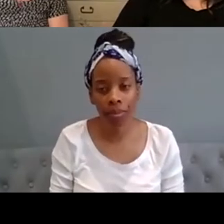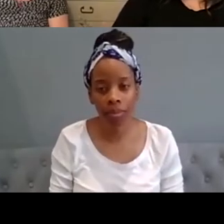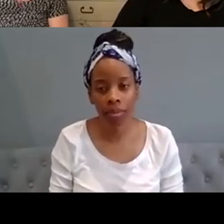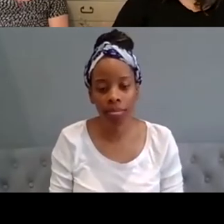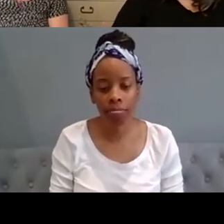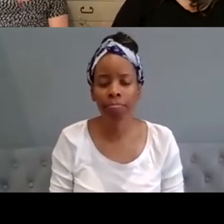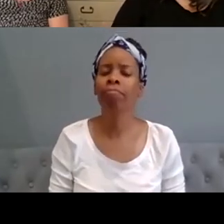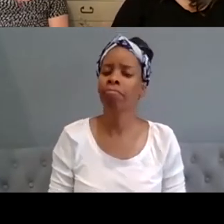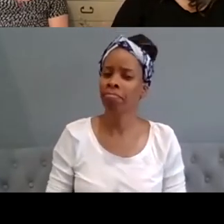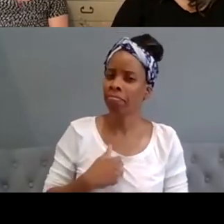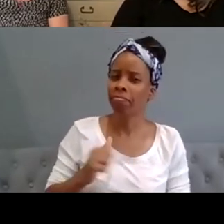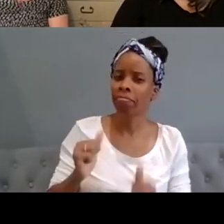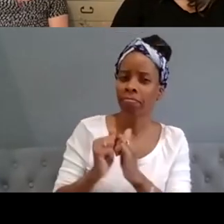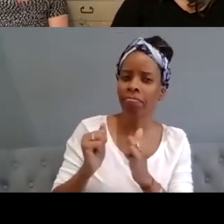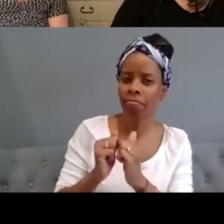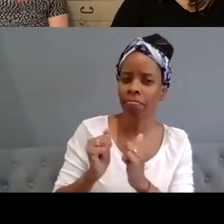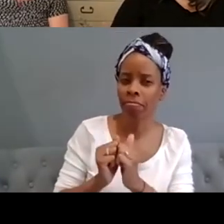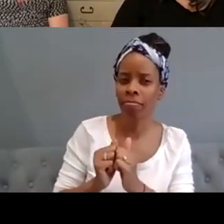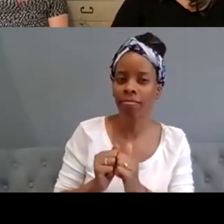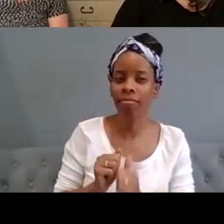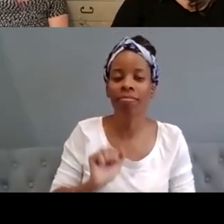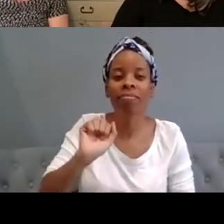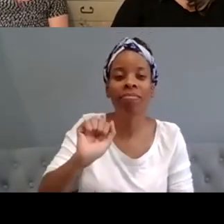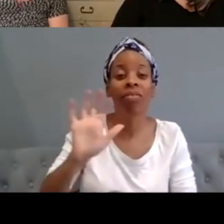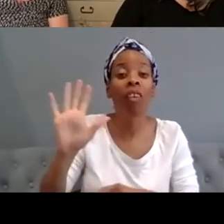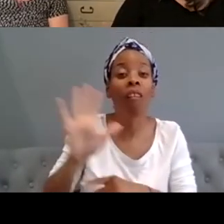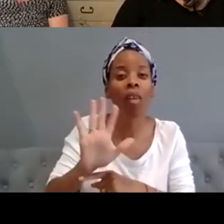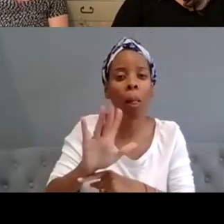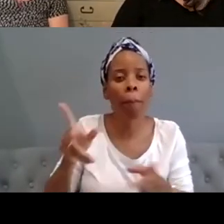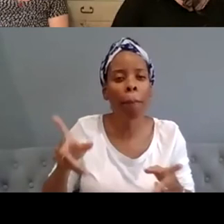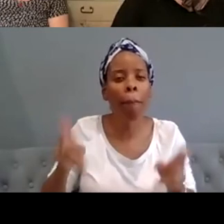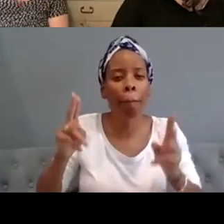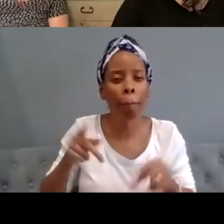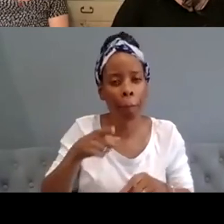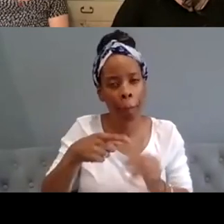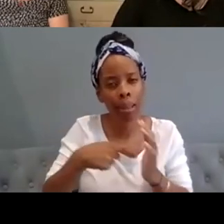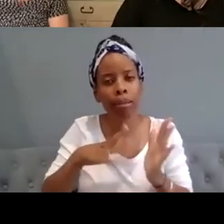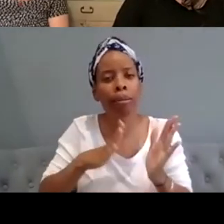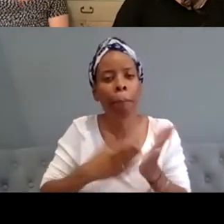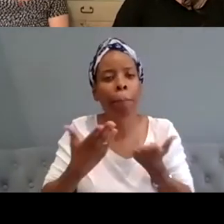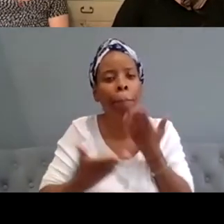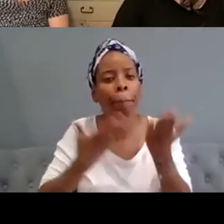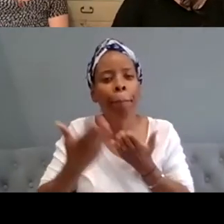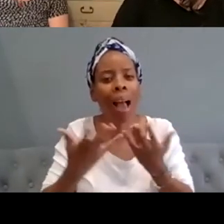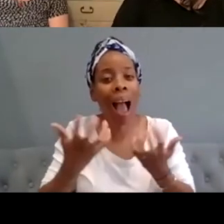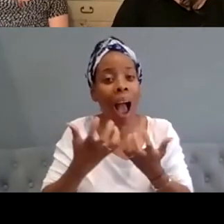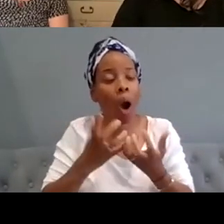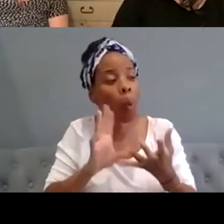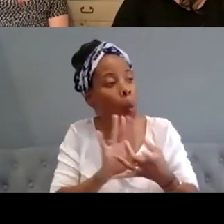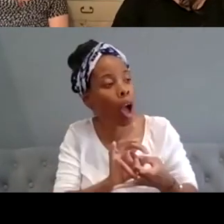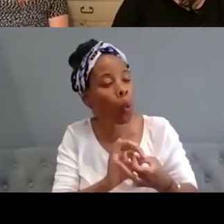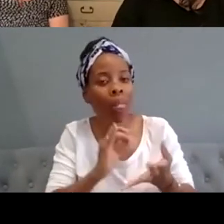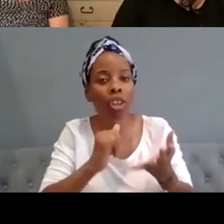um i loved that in in the film tim when you talked about um how kind of working with sharif has kind of made you